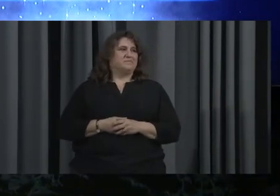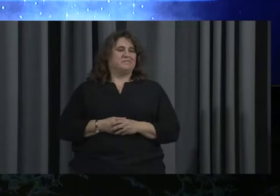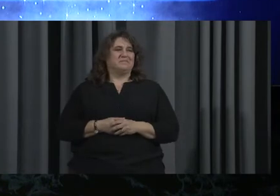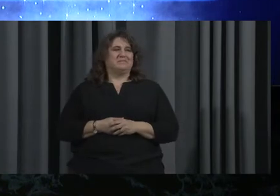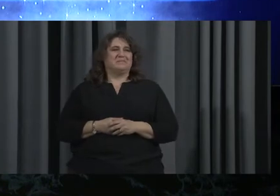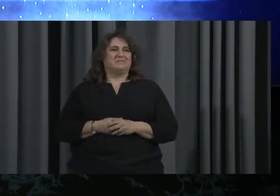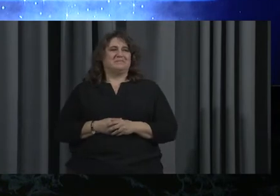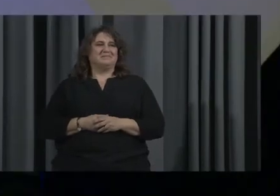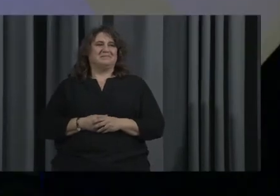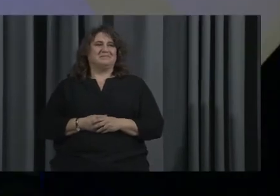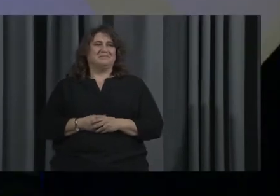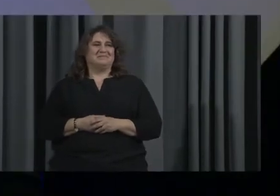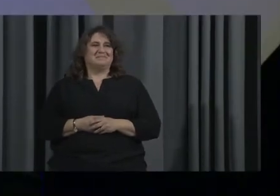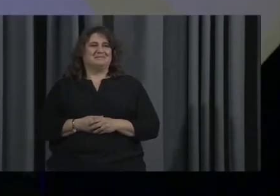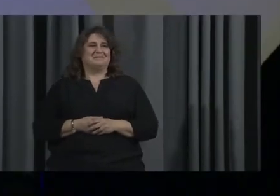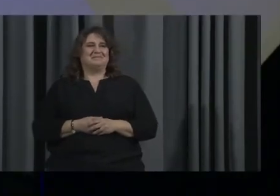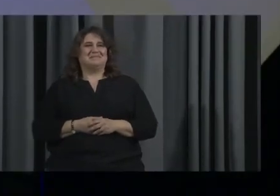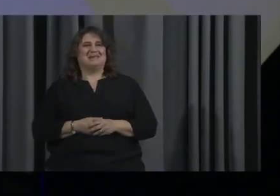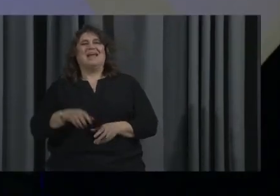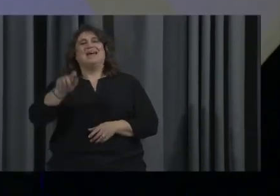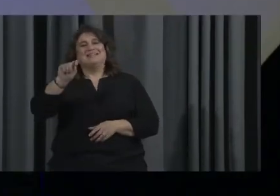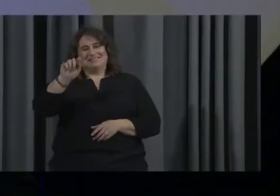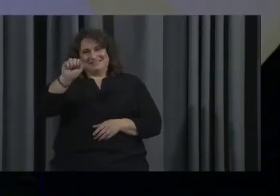I don't think. I think she's got it right.